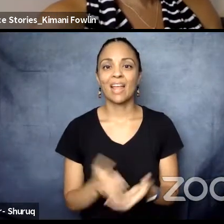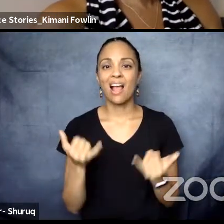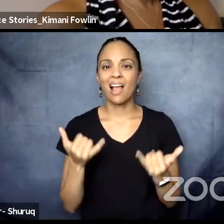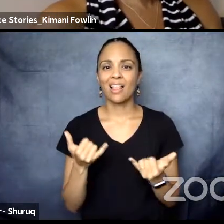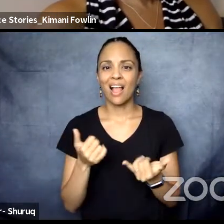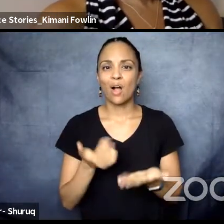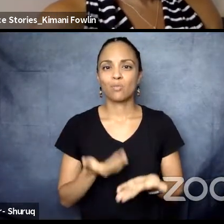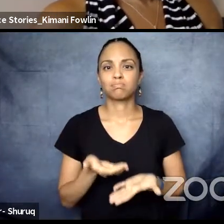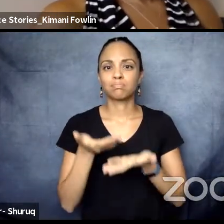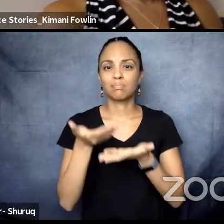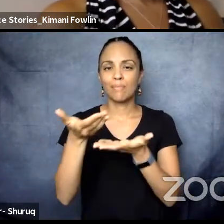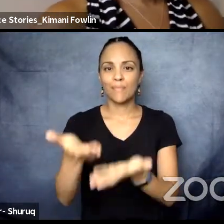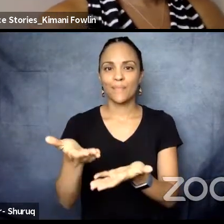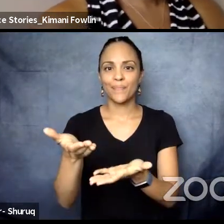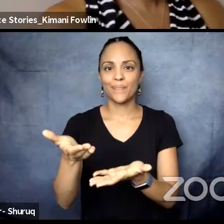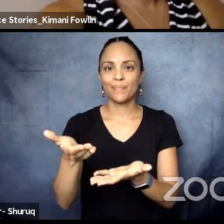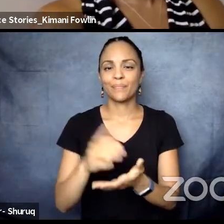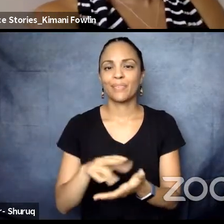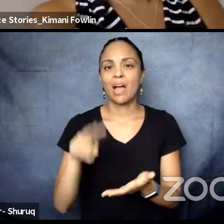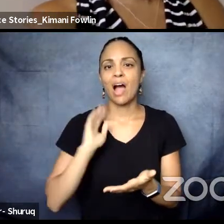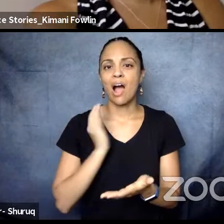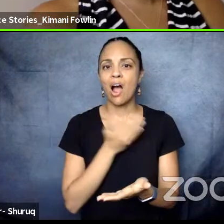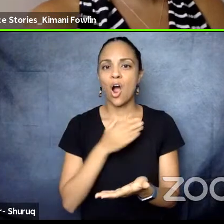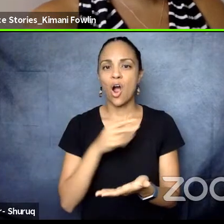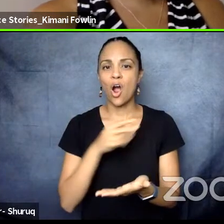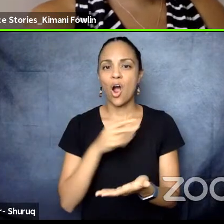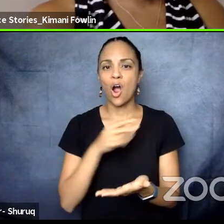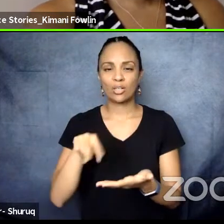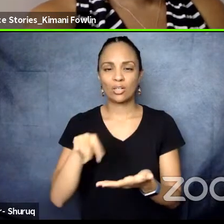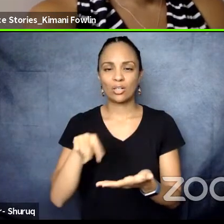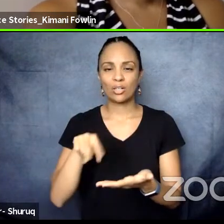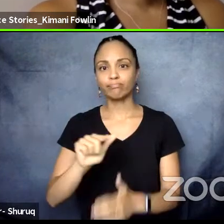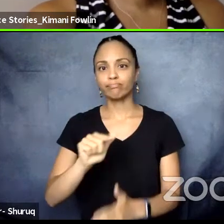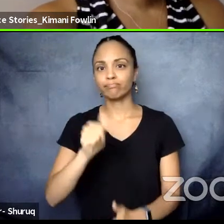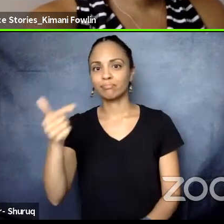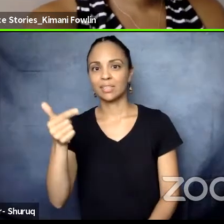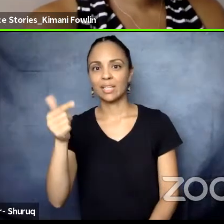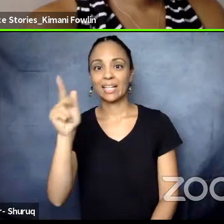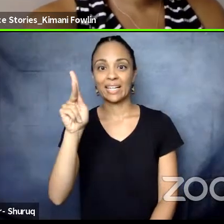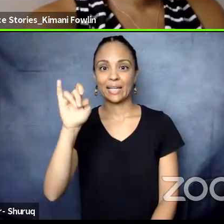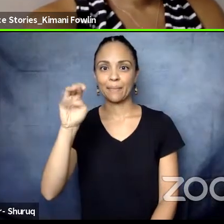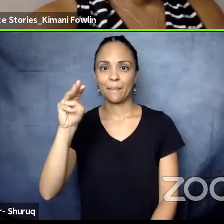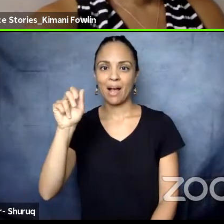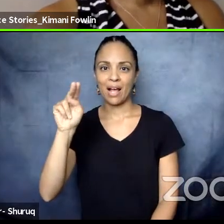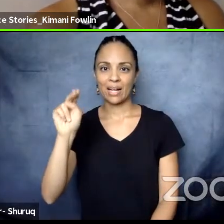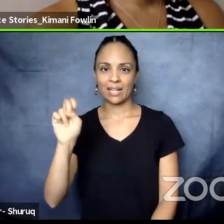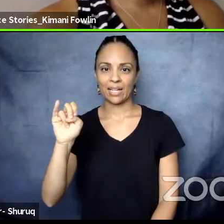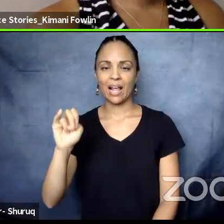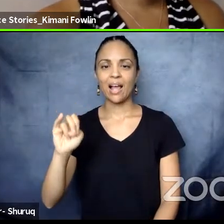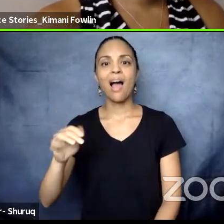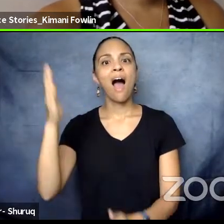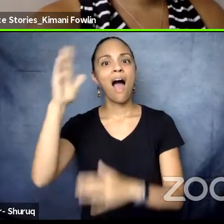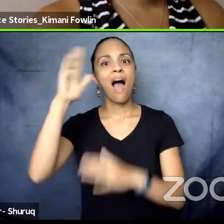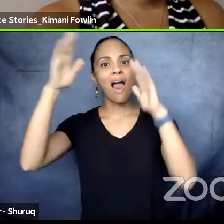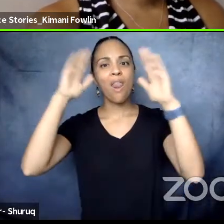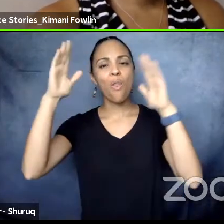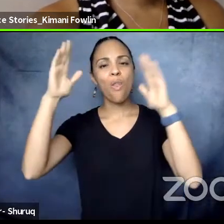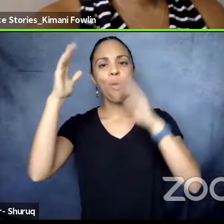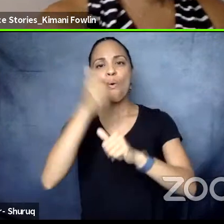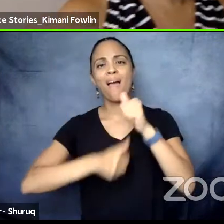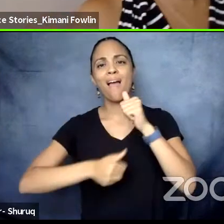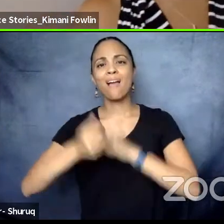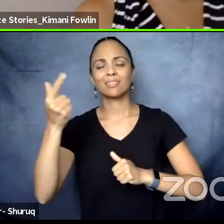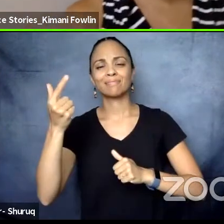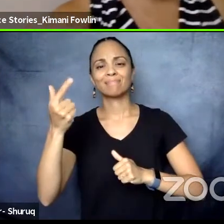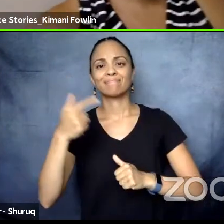I turn it over to Kimani. Thank you, Charmaine. Hello, everyone. It is really good to be with